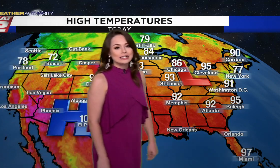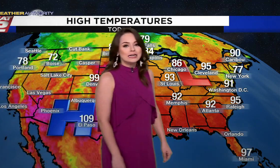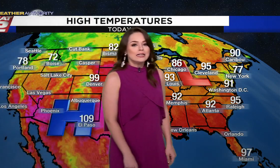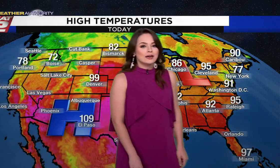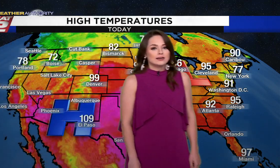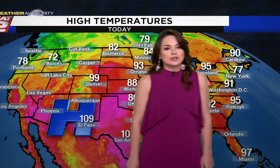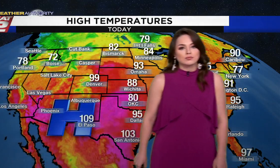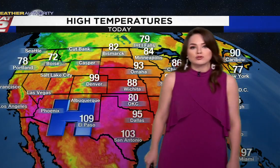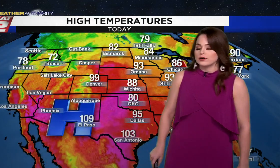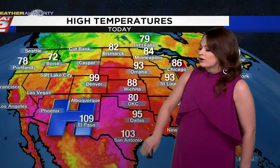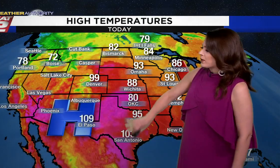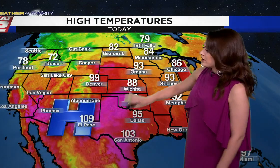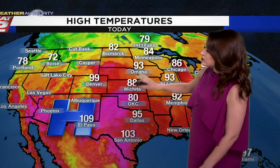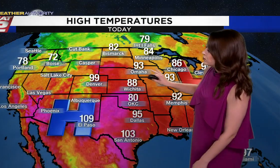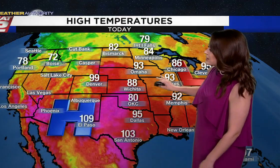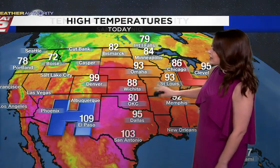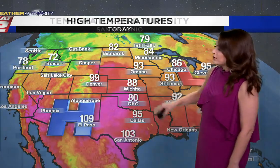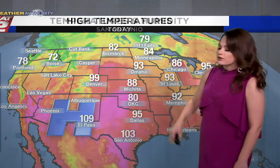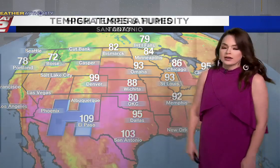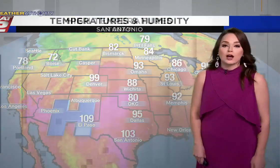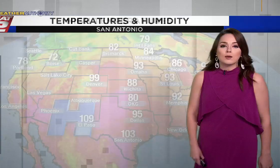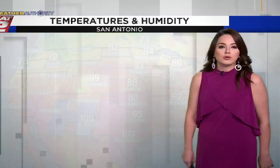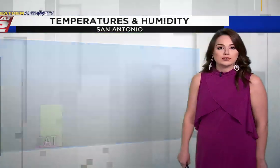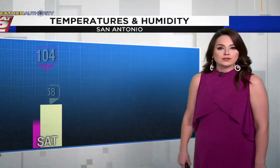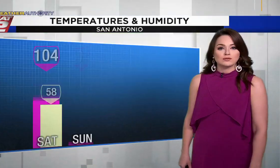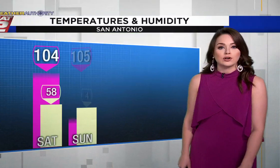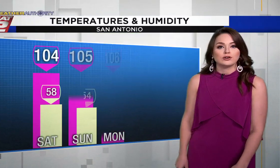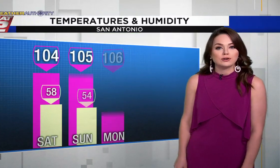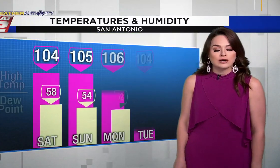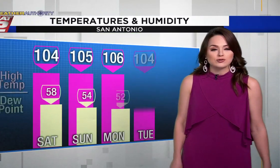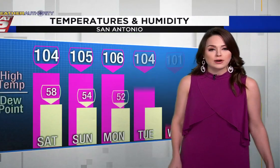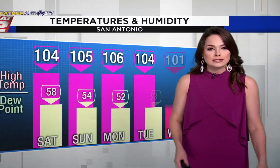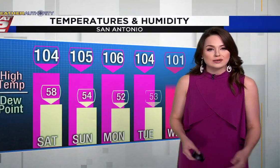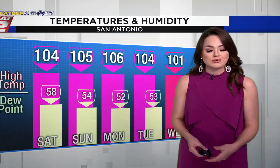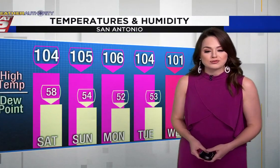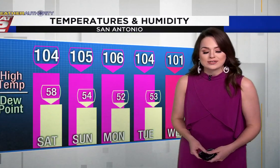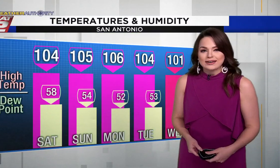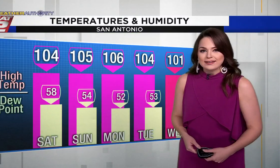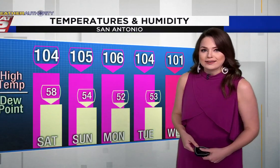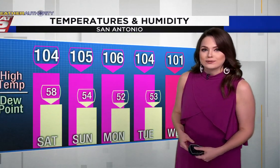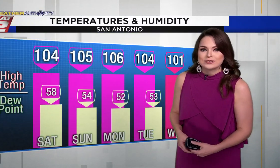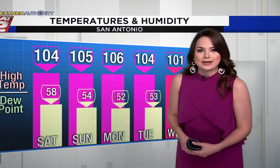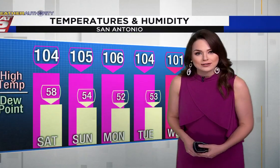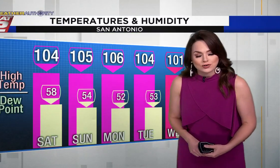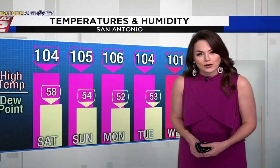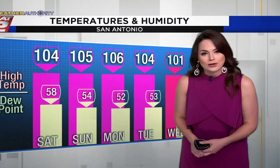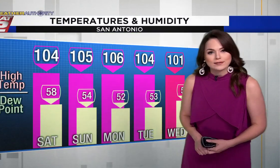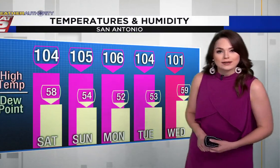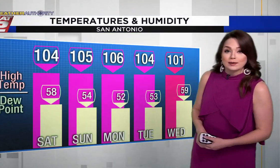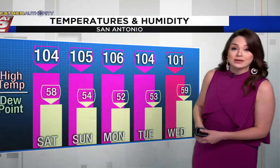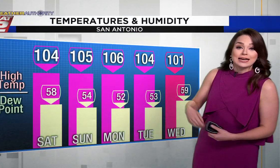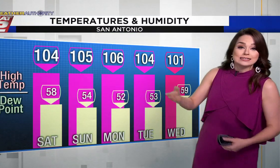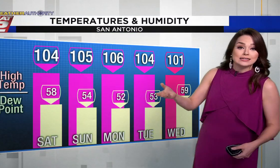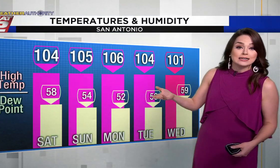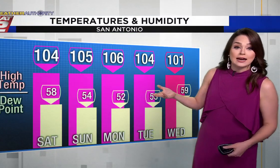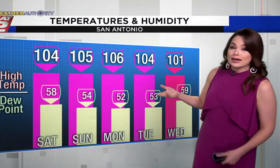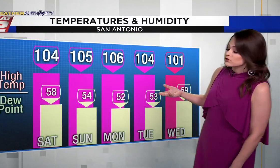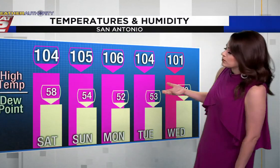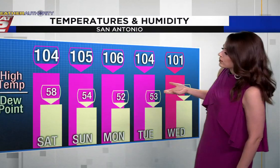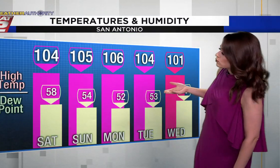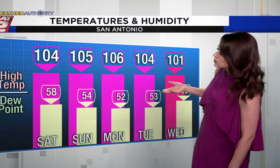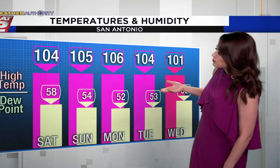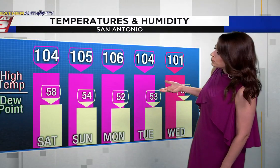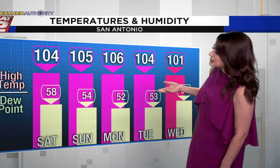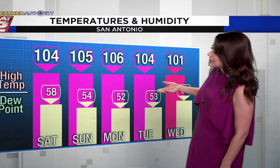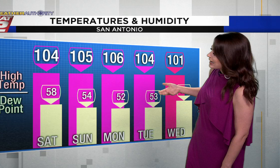109 the high temperature in El Paso. We'll take another kind of comprehensive look at your national high temperatures later tonight on the night beat. As the heat